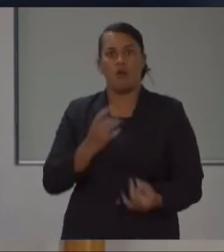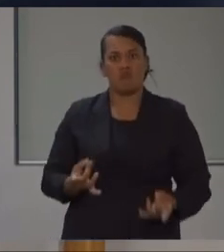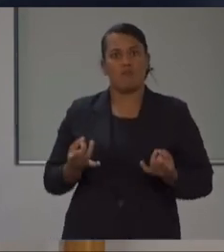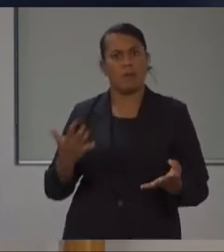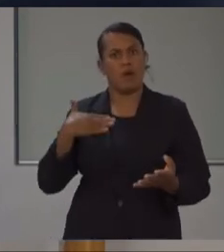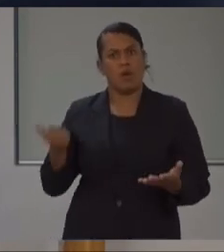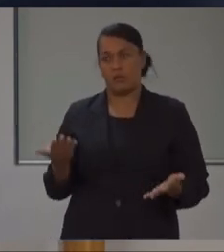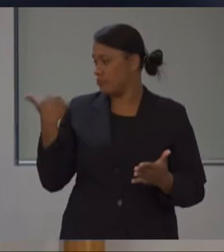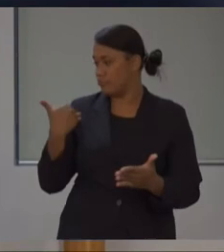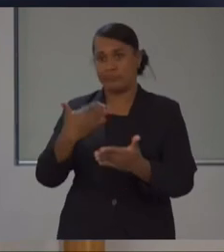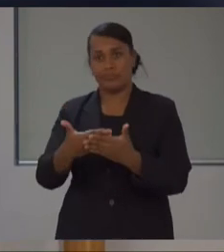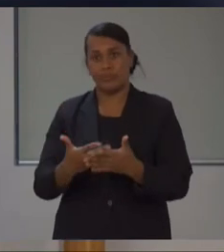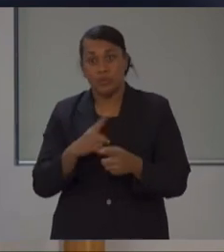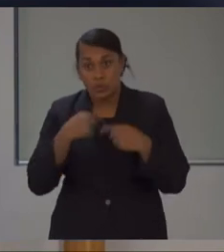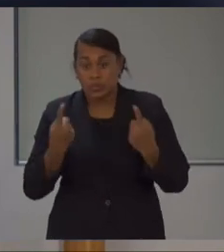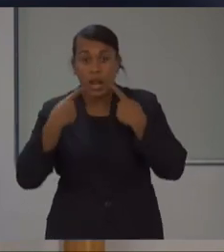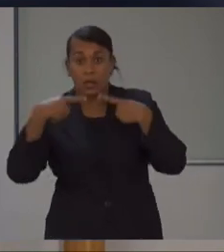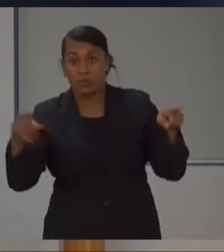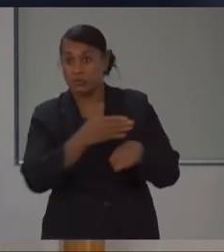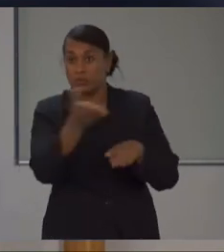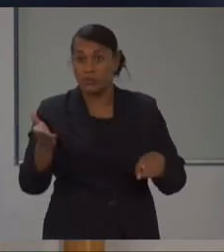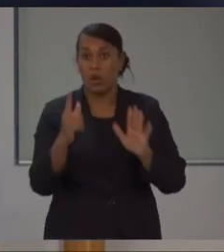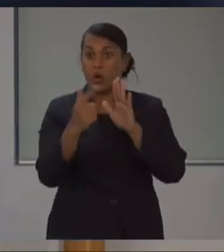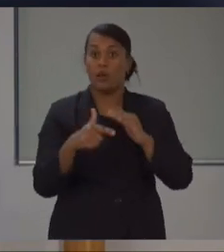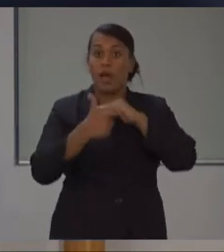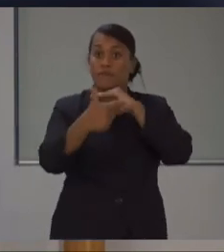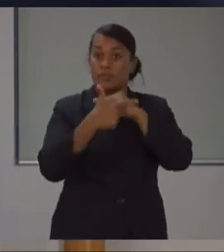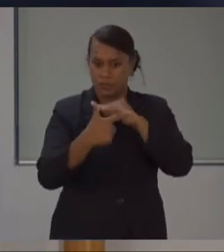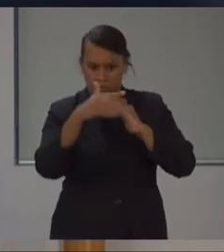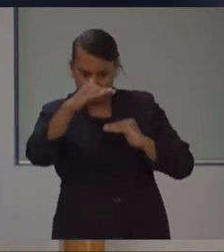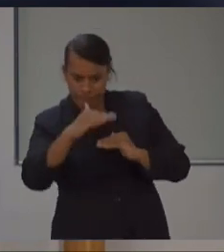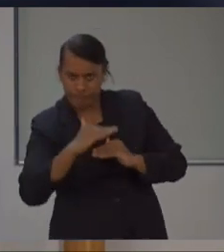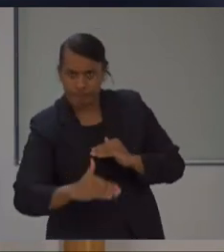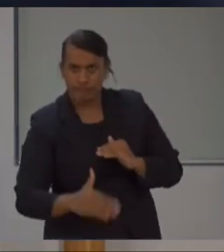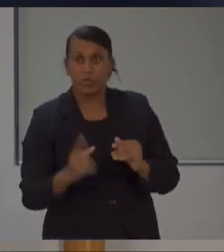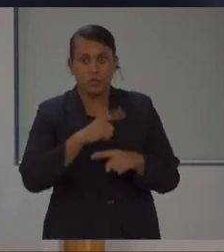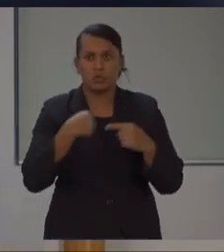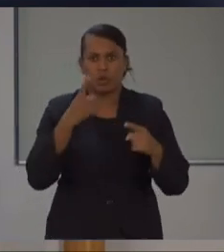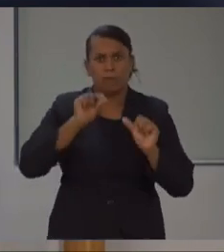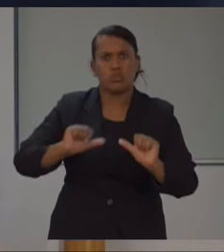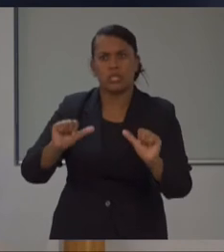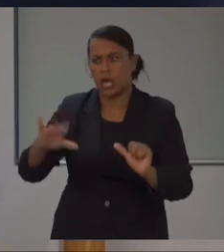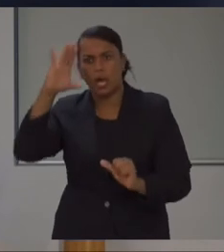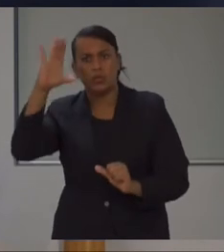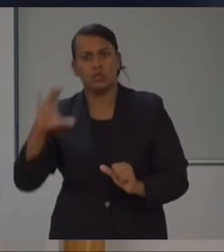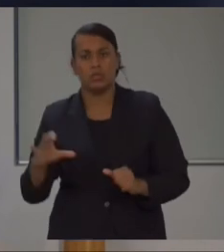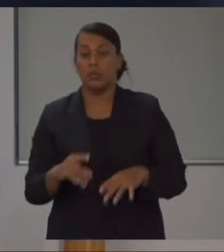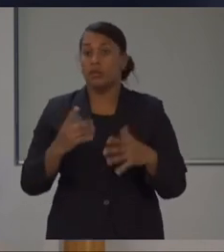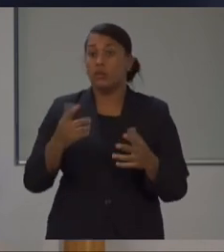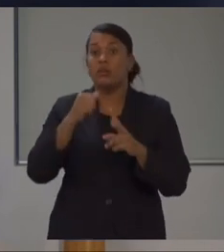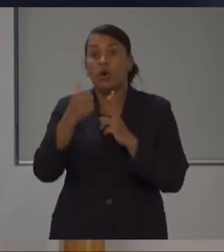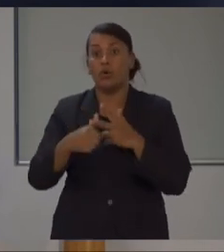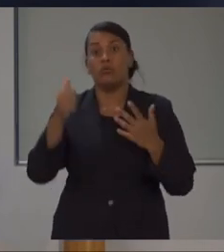that those layers are there to actually protect the nation at large. What we also do know is that certain countries that we look up